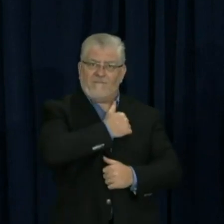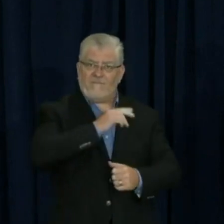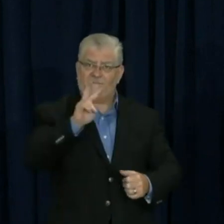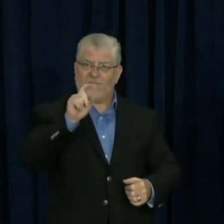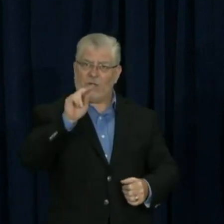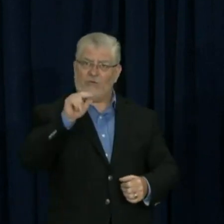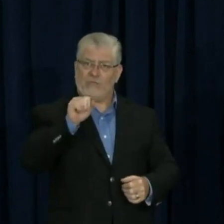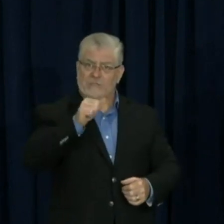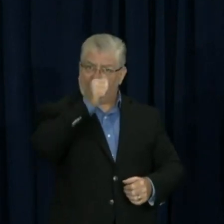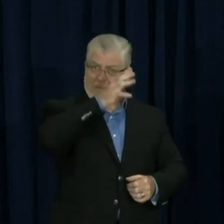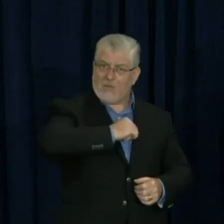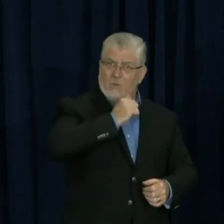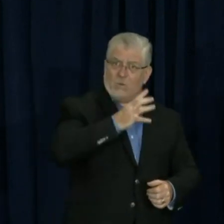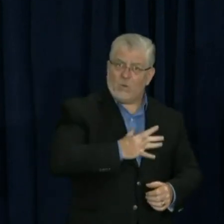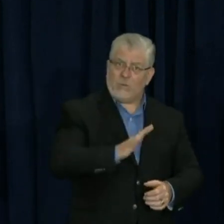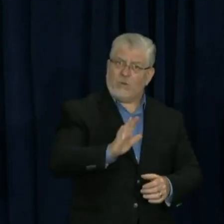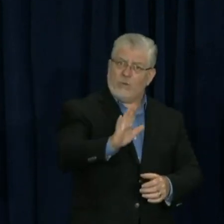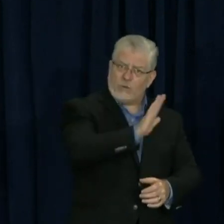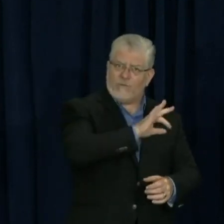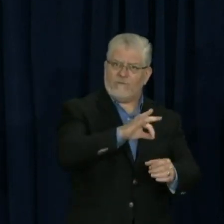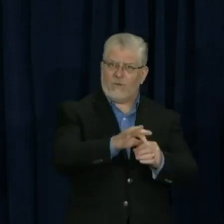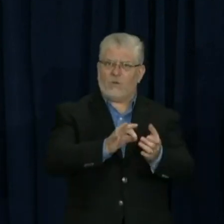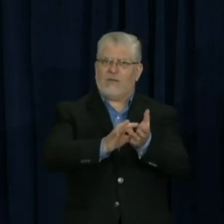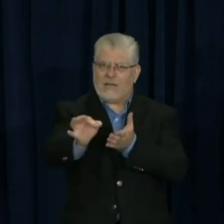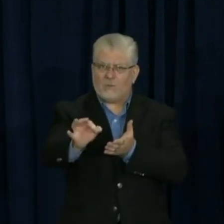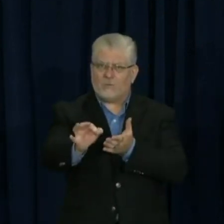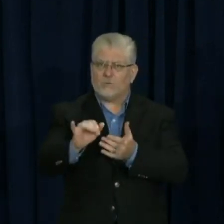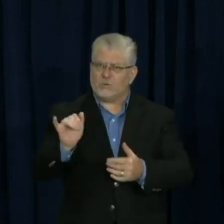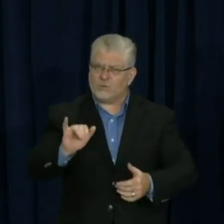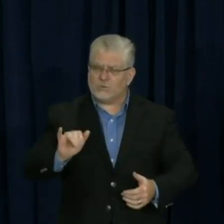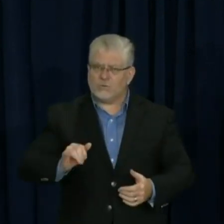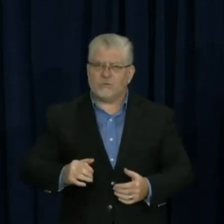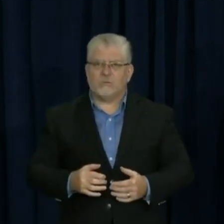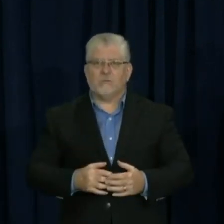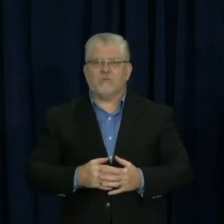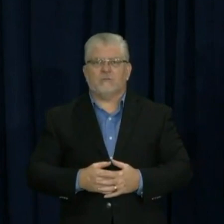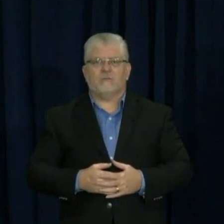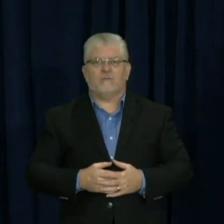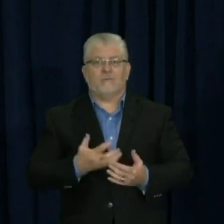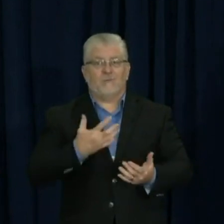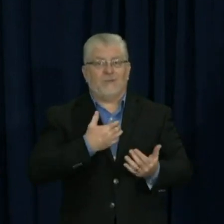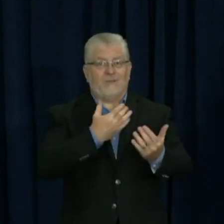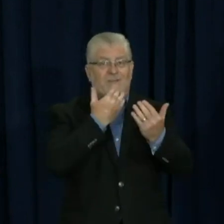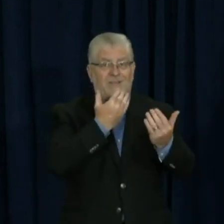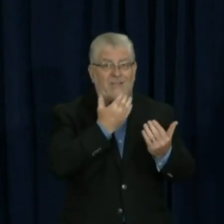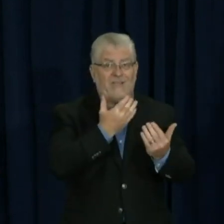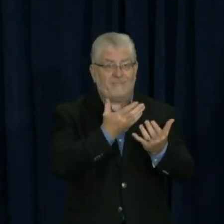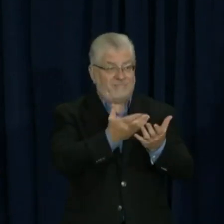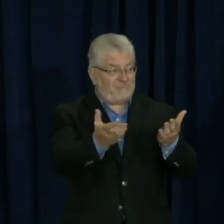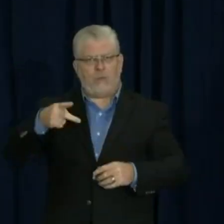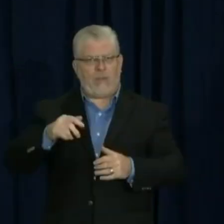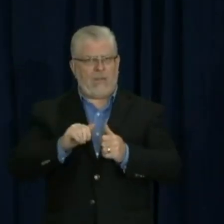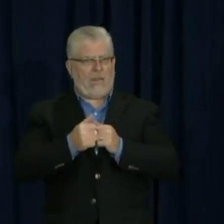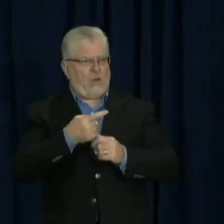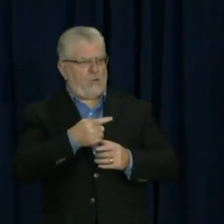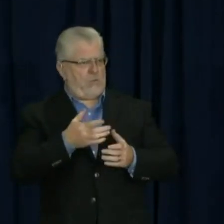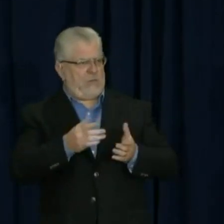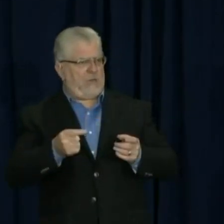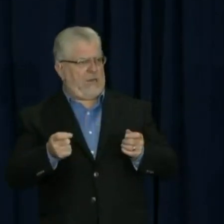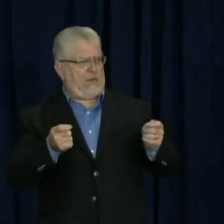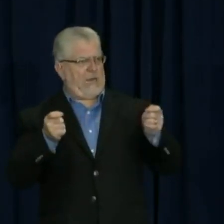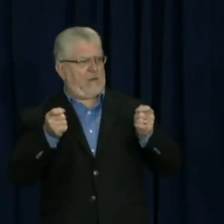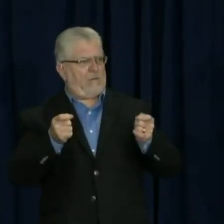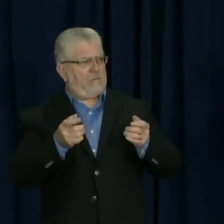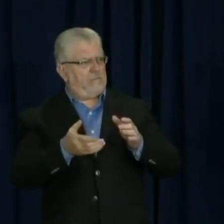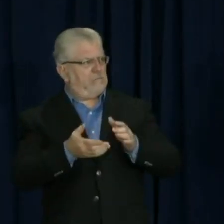that their votes are counted. So thank you, and we are happy to take questions. So I think,